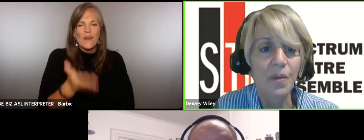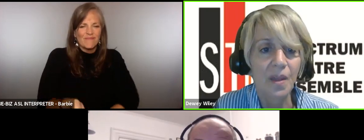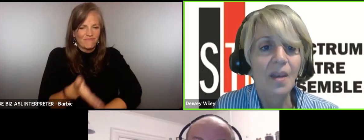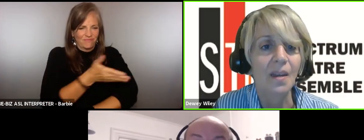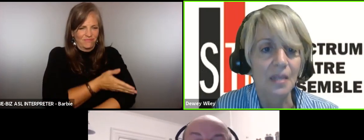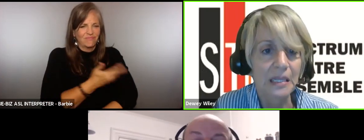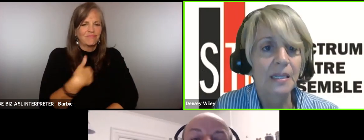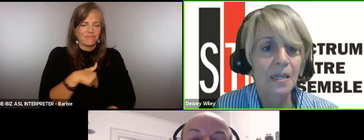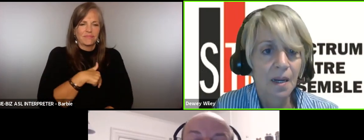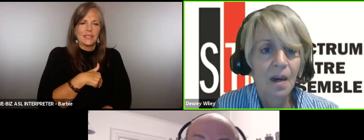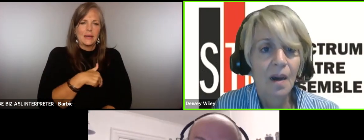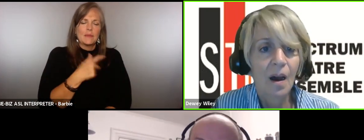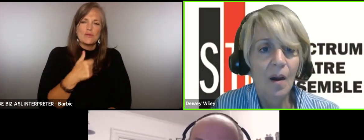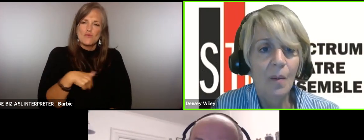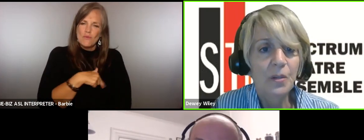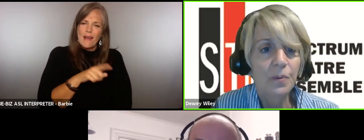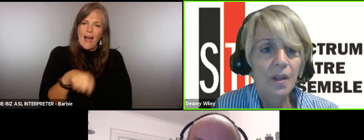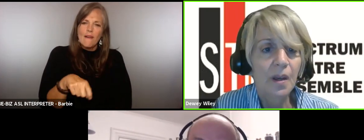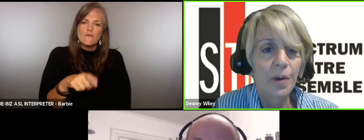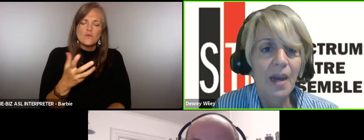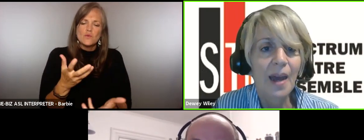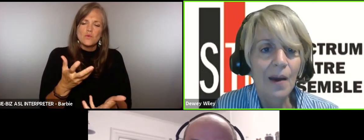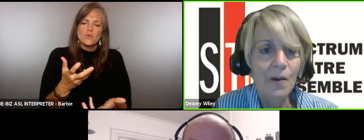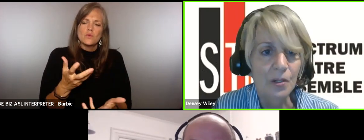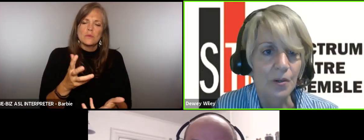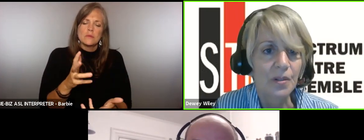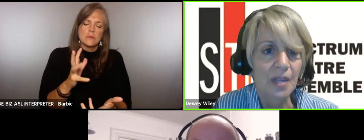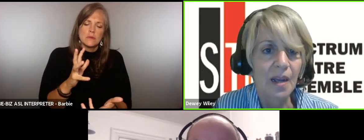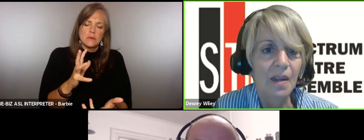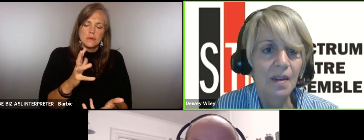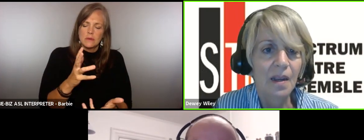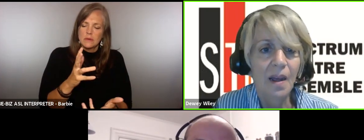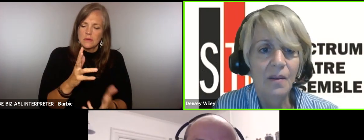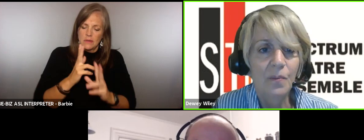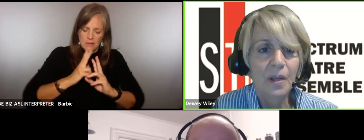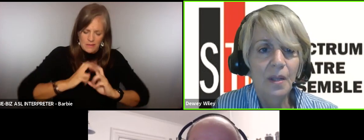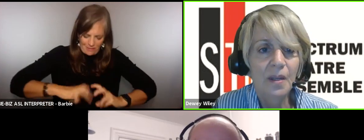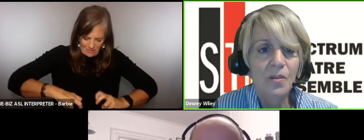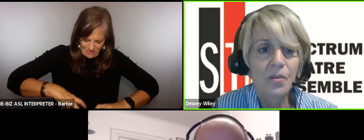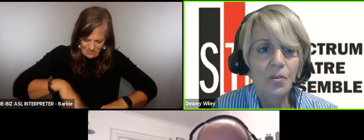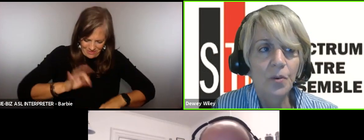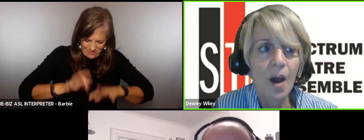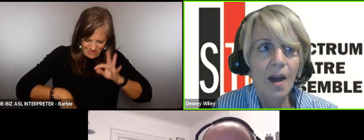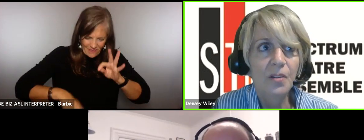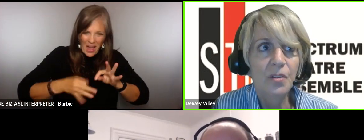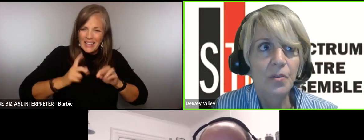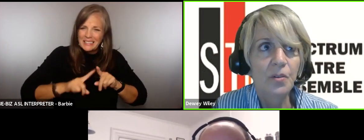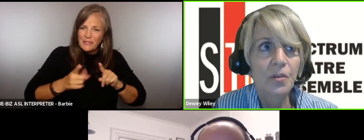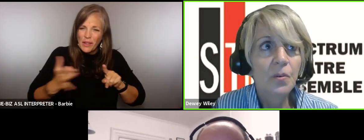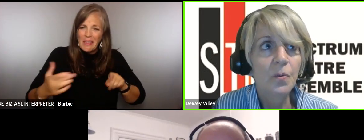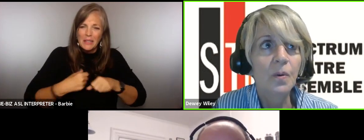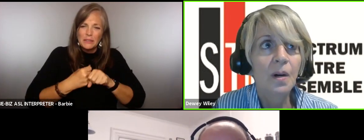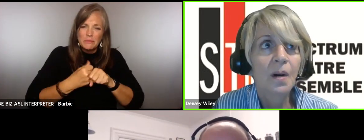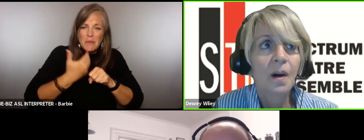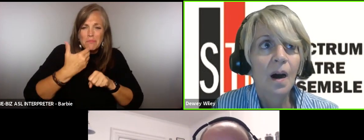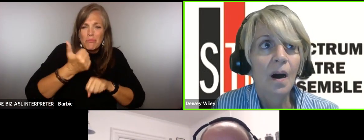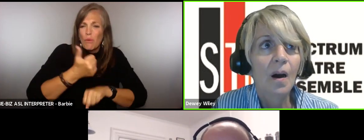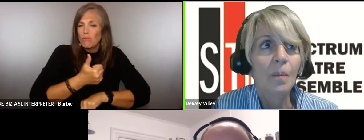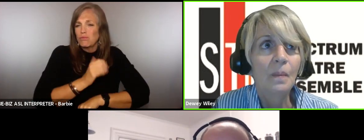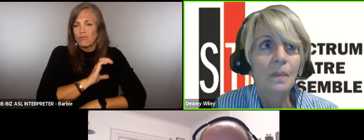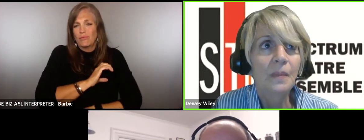into other things um to really create characters and and really try to do